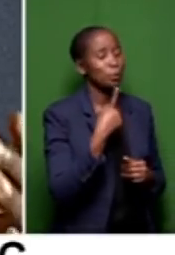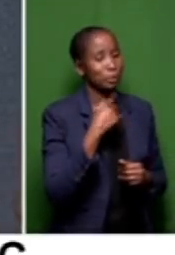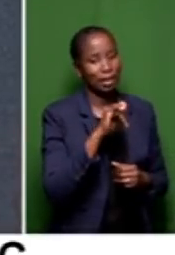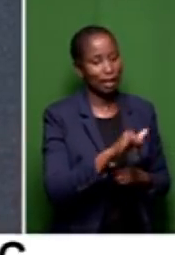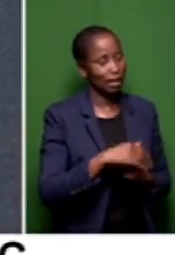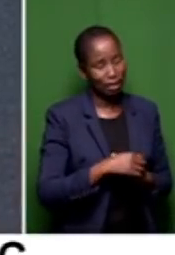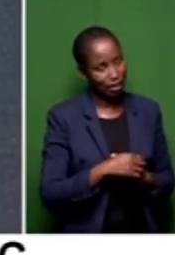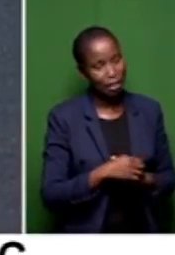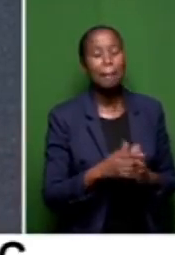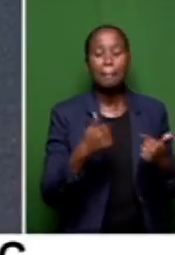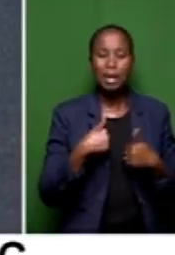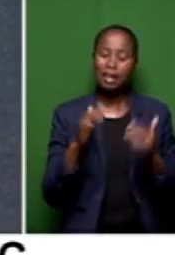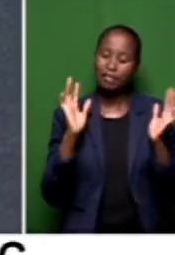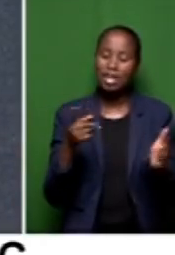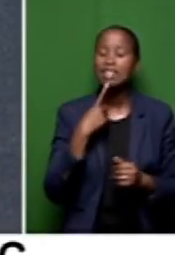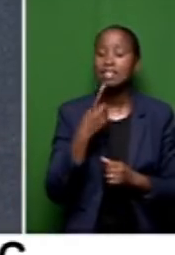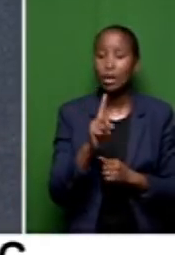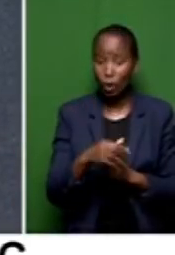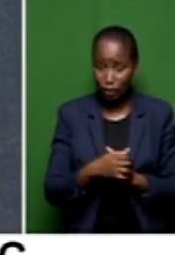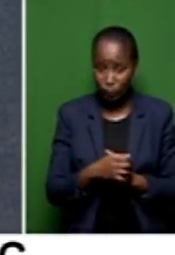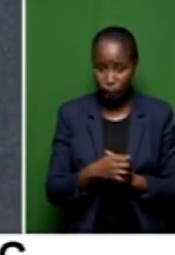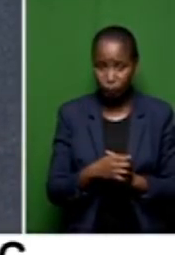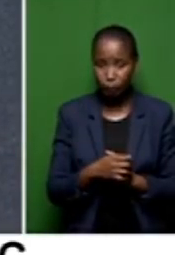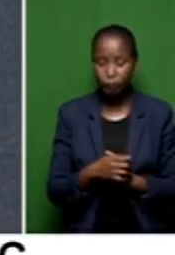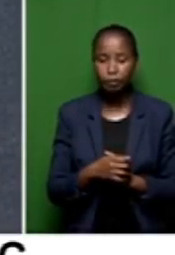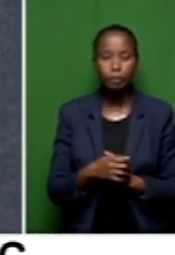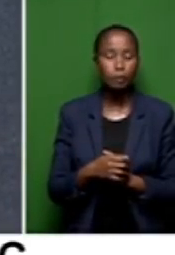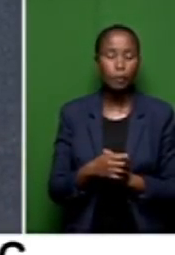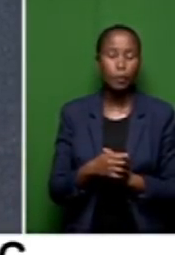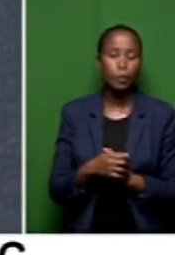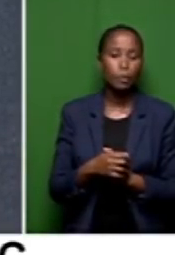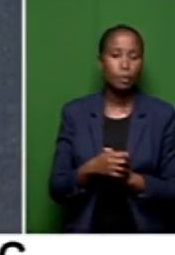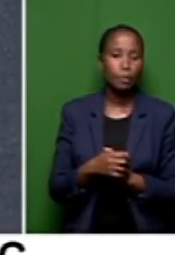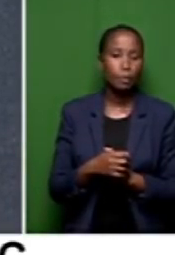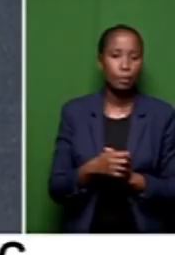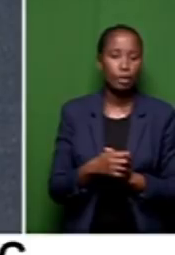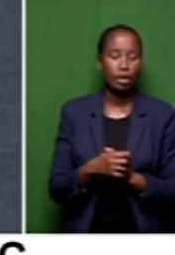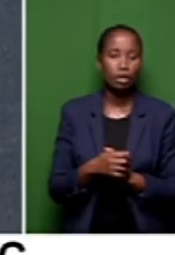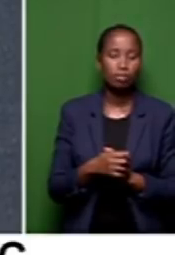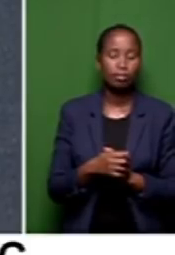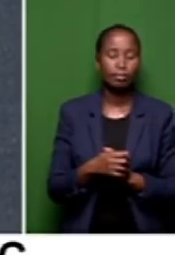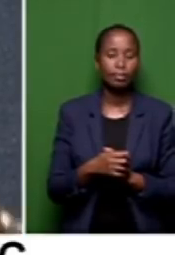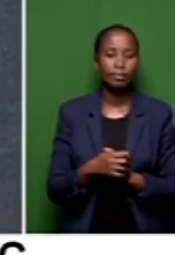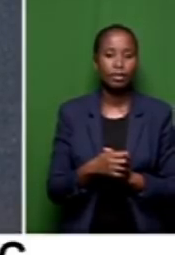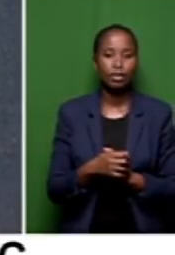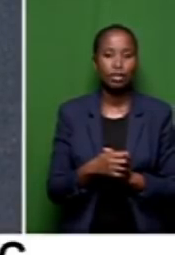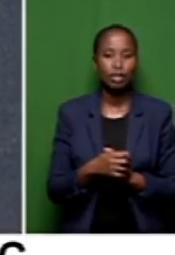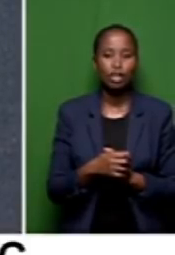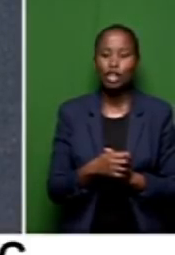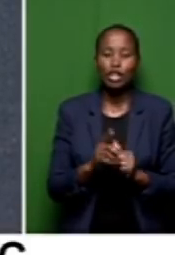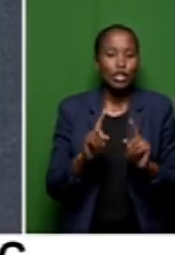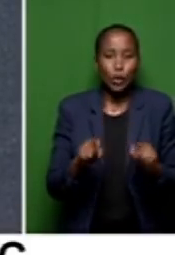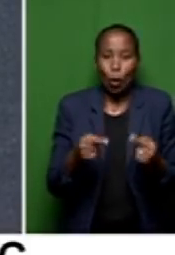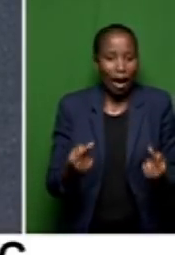But all I'm saying is that we cannot be asked to produce a different